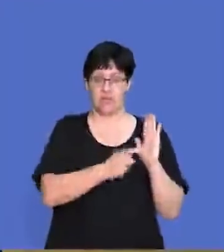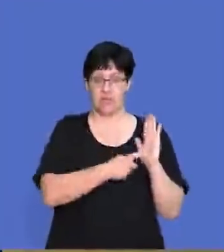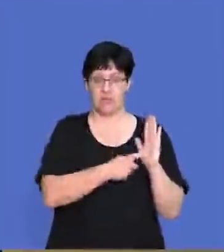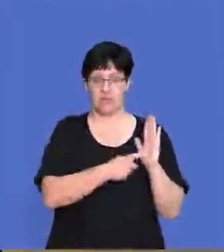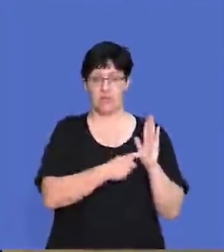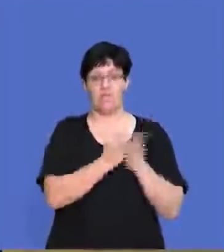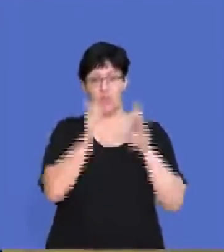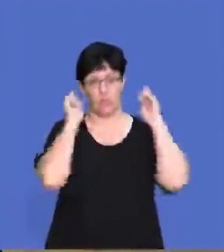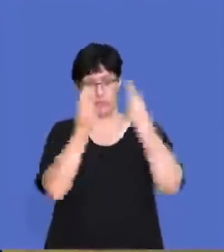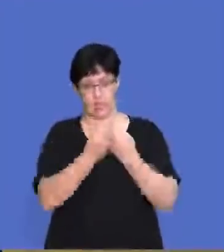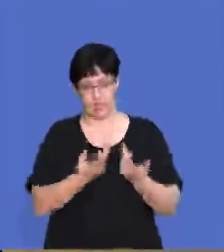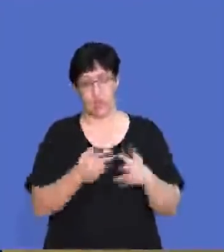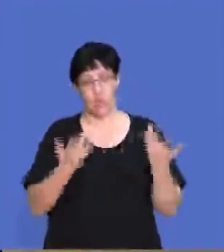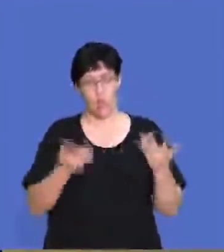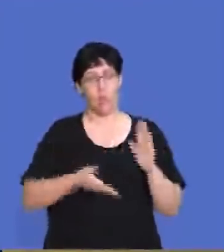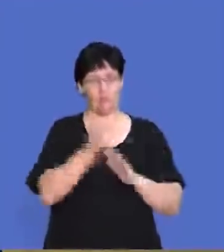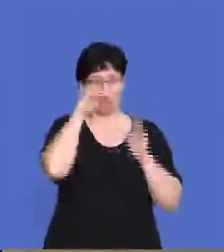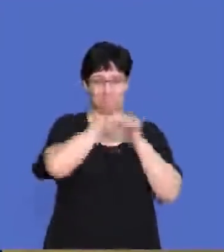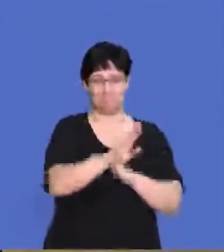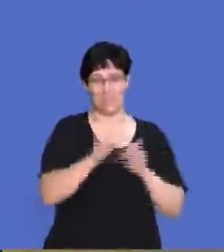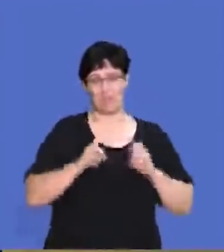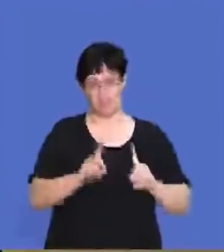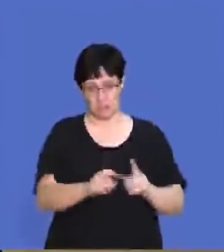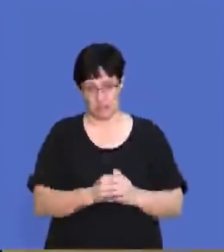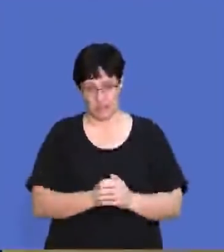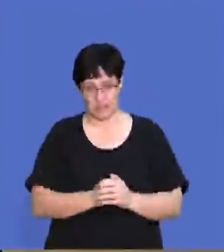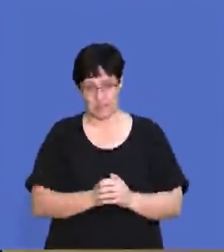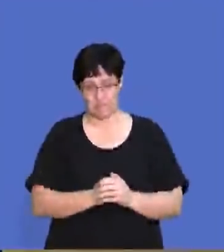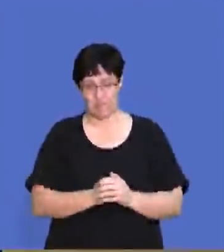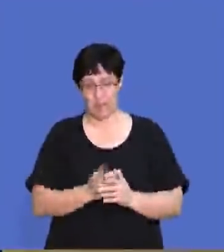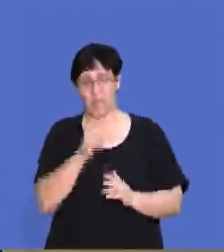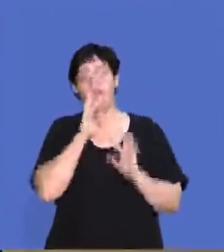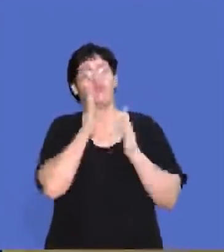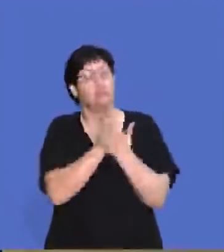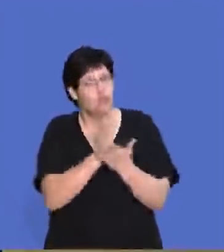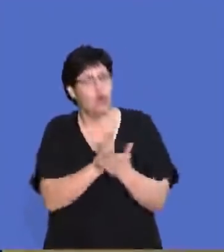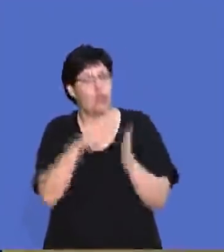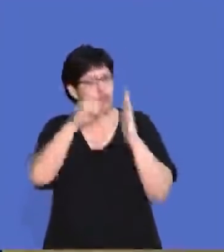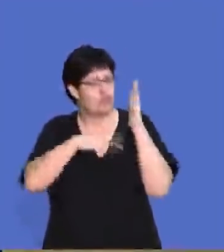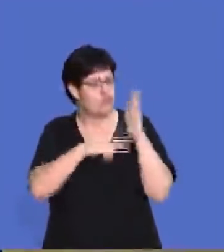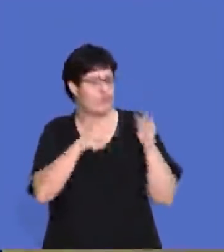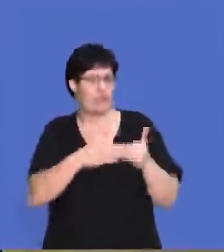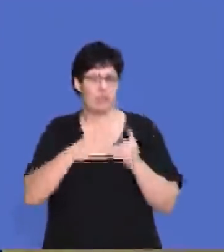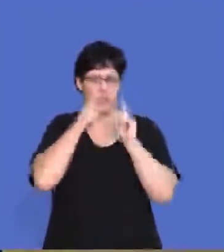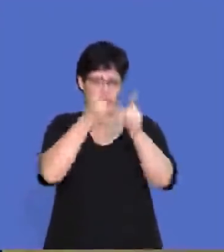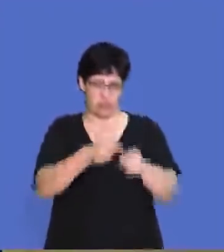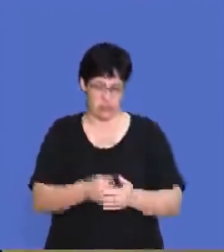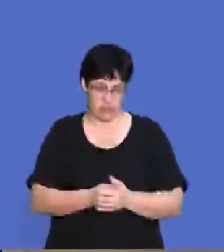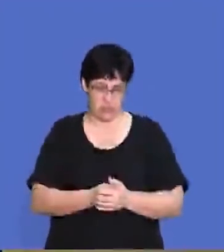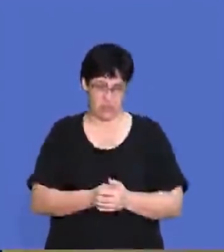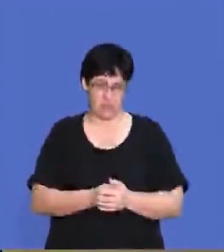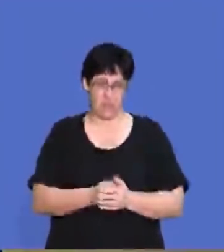points for your university or tertiary education. So make sure you read the instructions carefully.